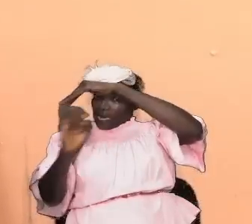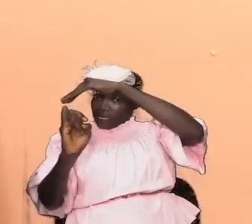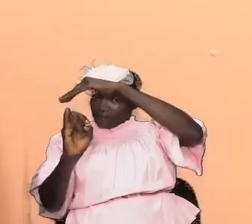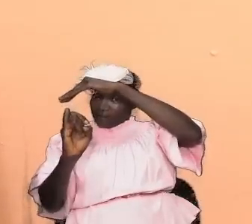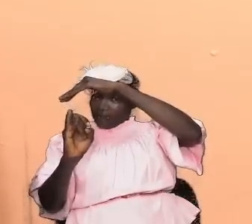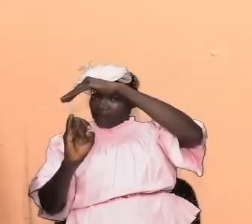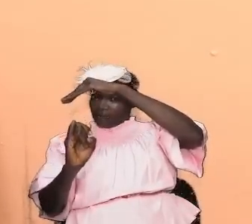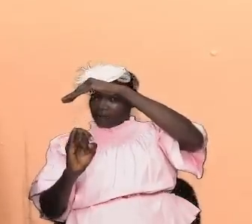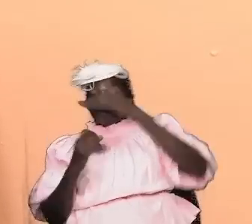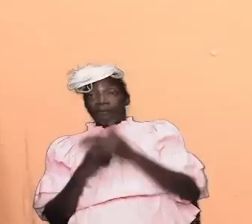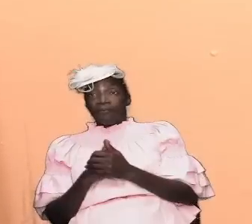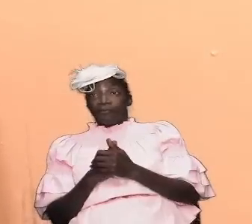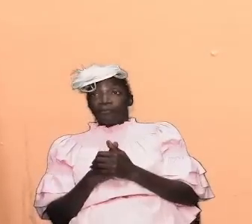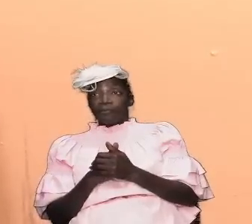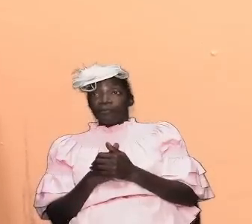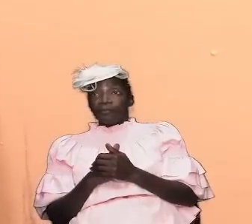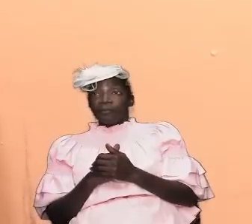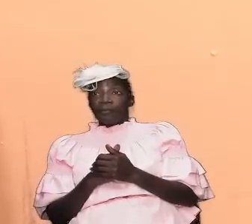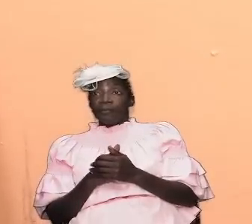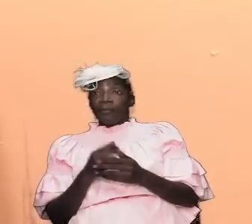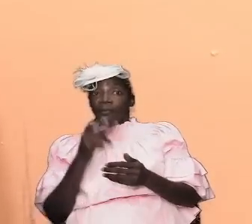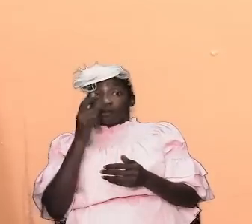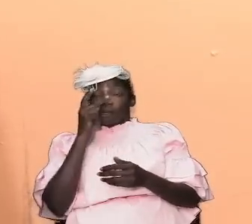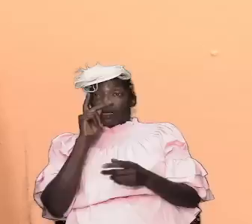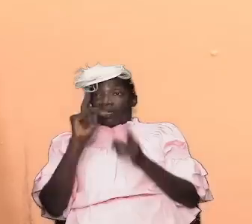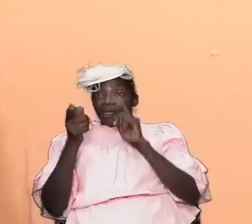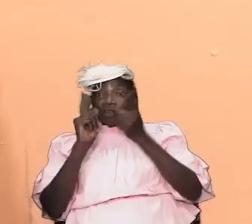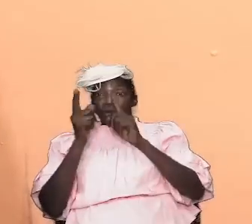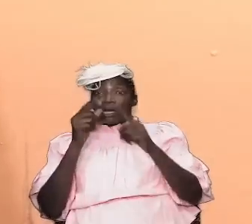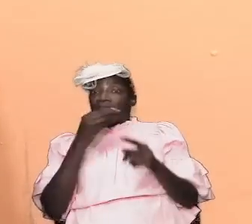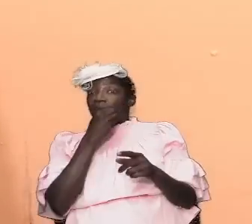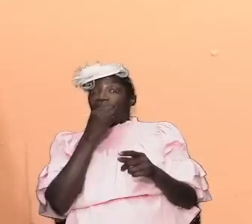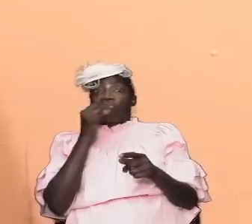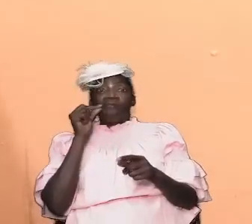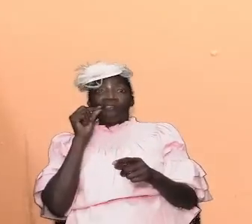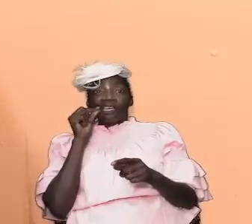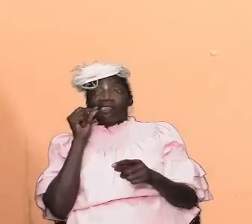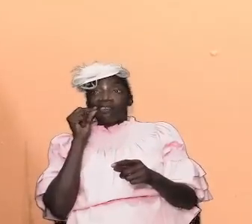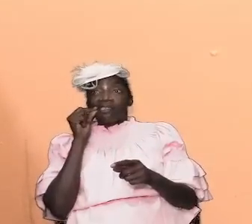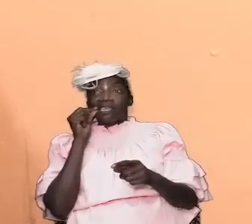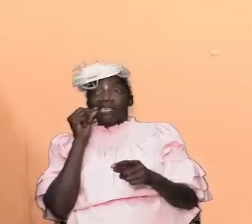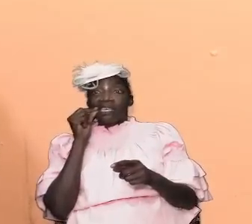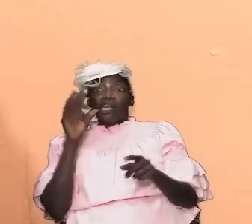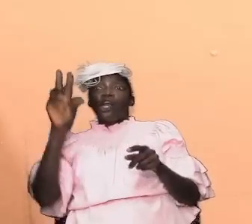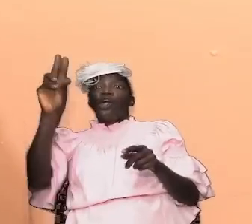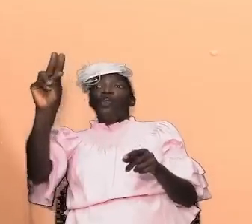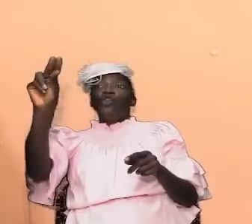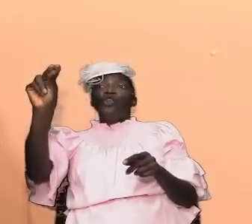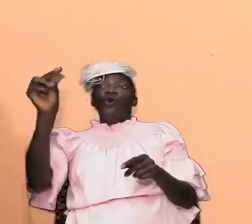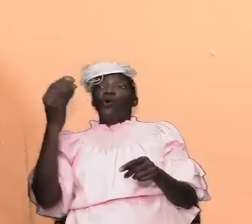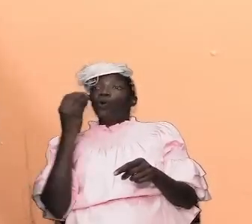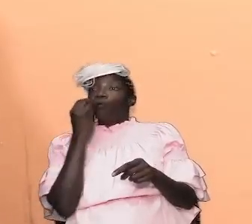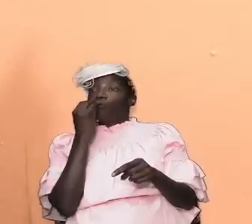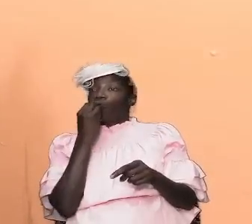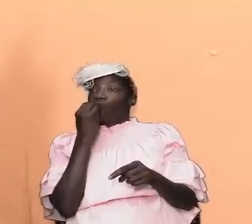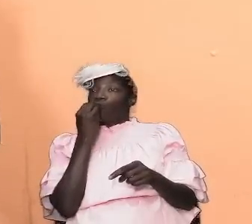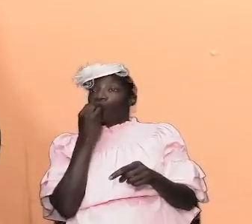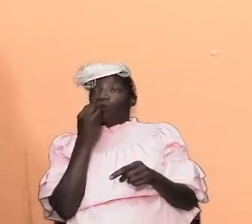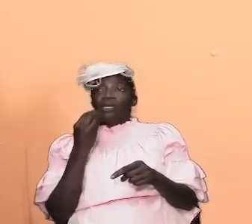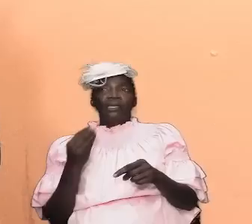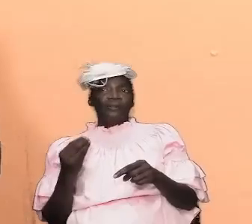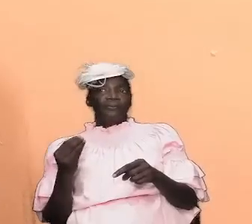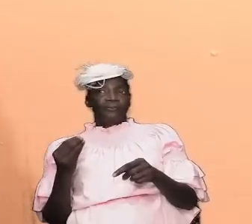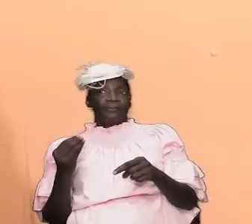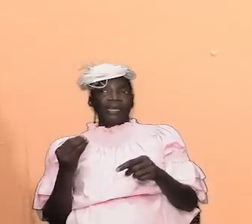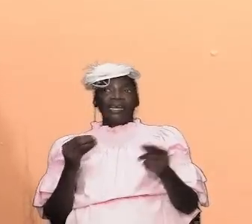the whole issue and concept of fasting is it is abstaining from food the very thing that